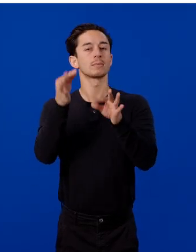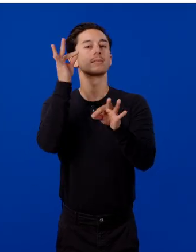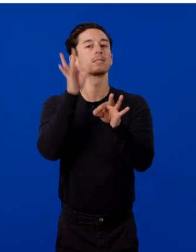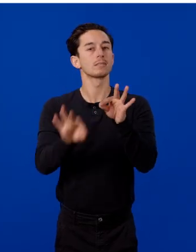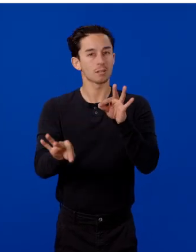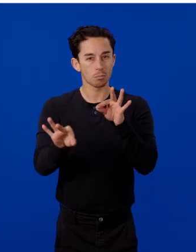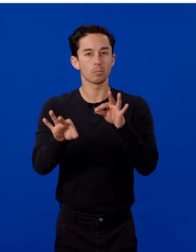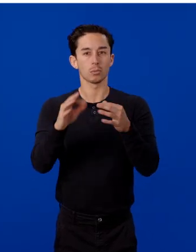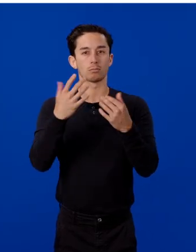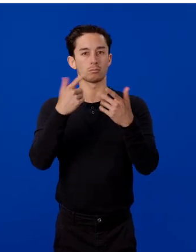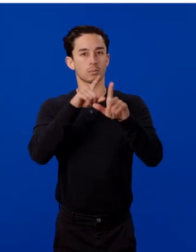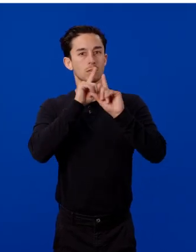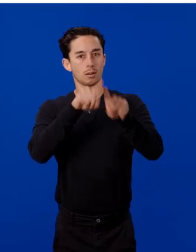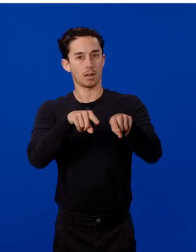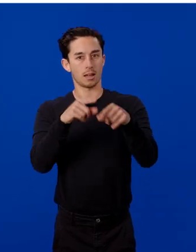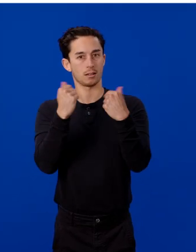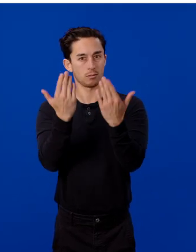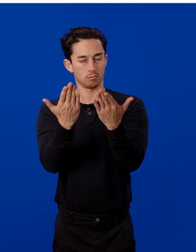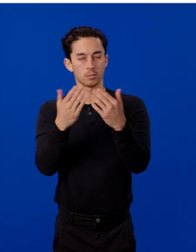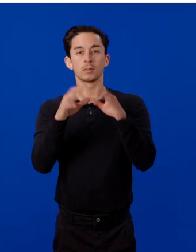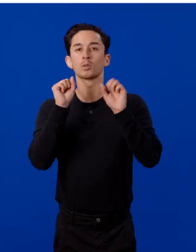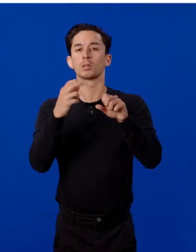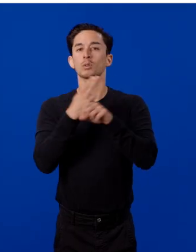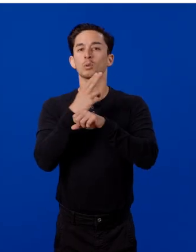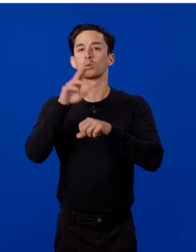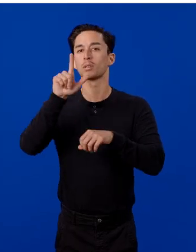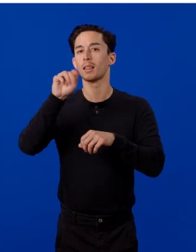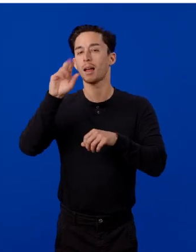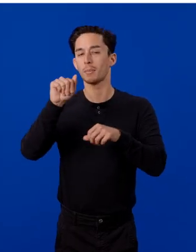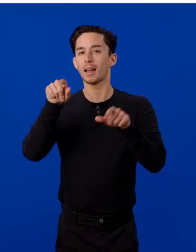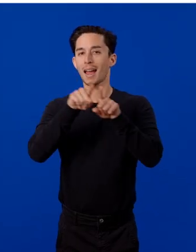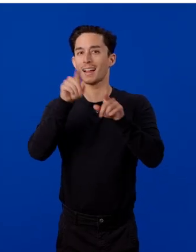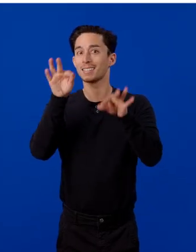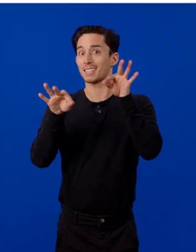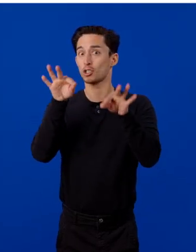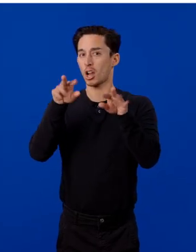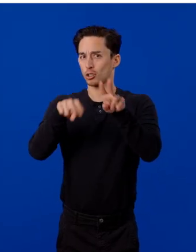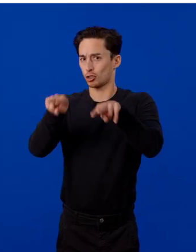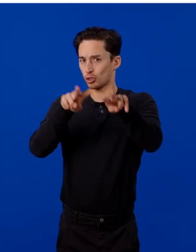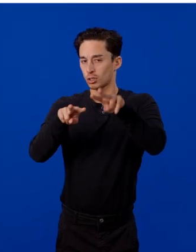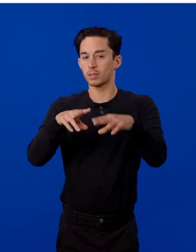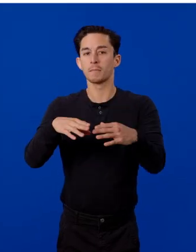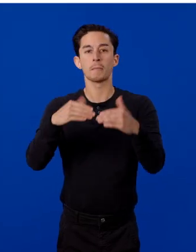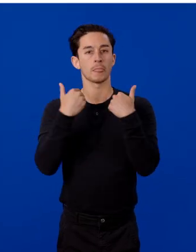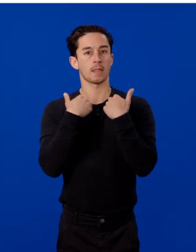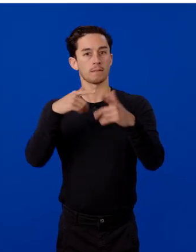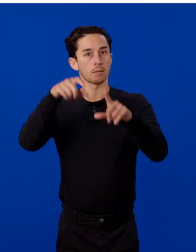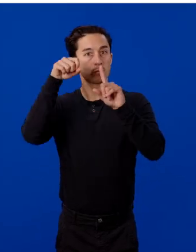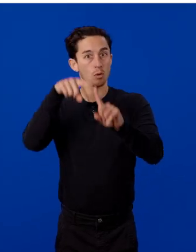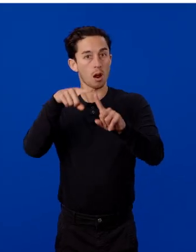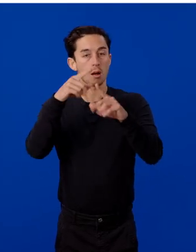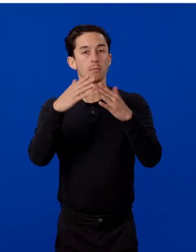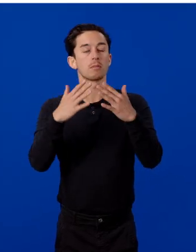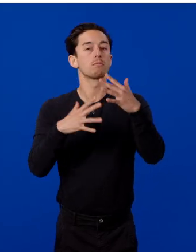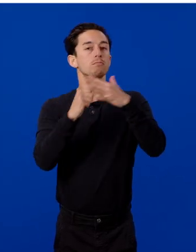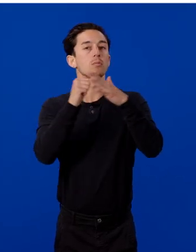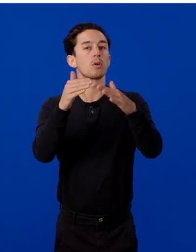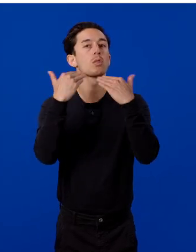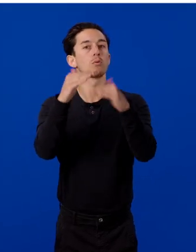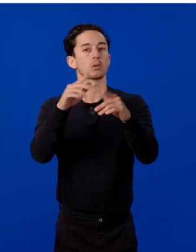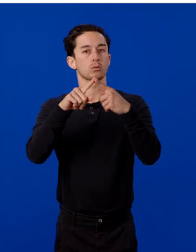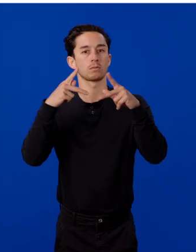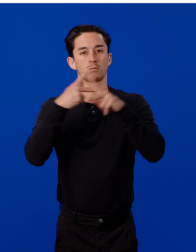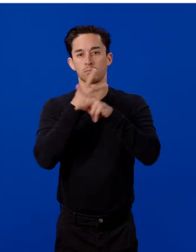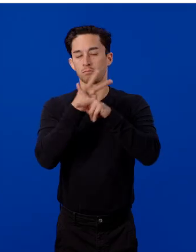command where you can use LAMA as a judge. And here you can see we're setting a prompt and a threshold to filter out low